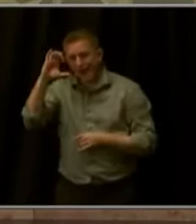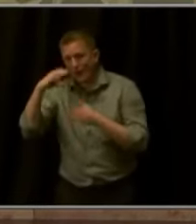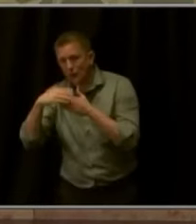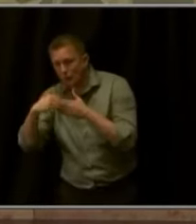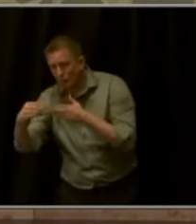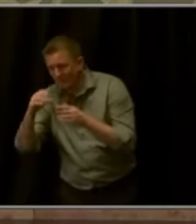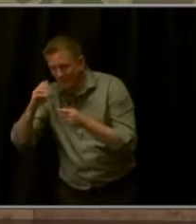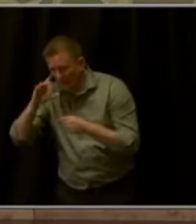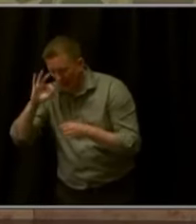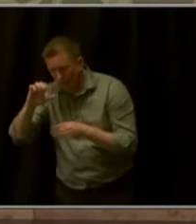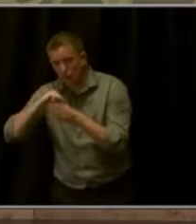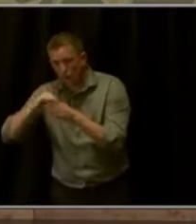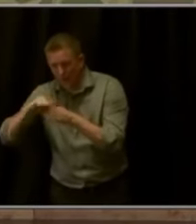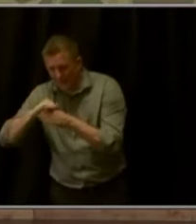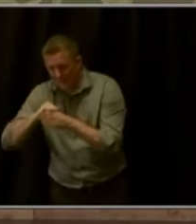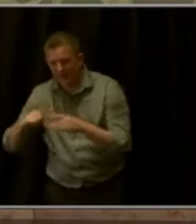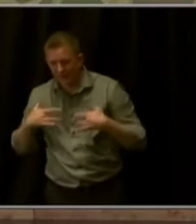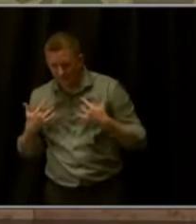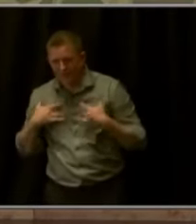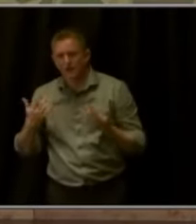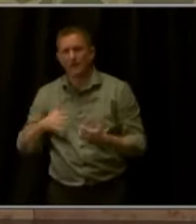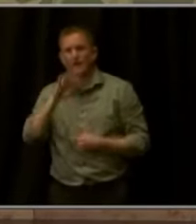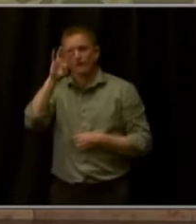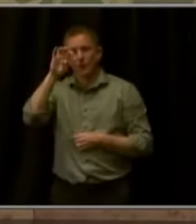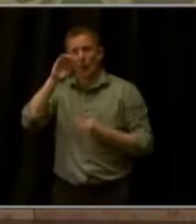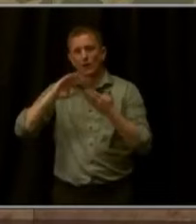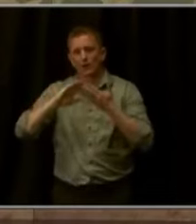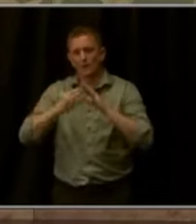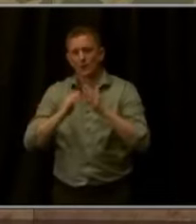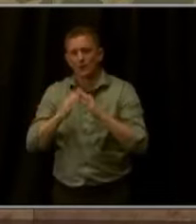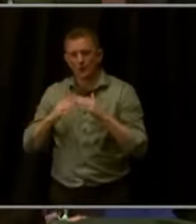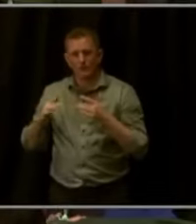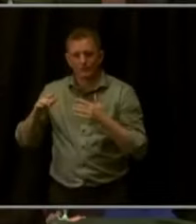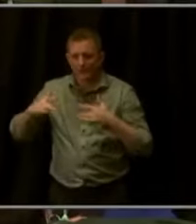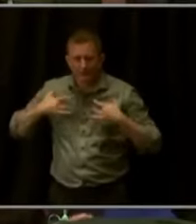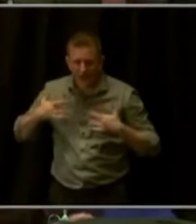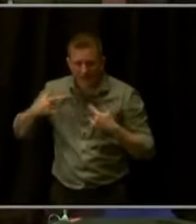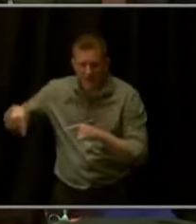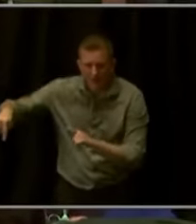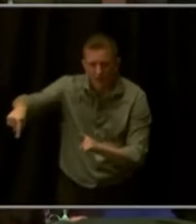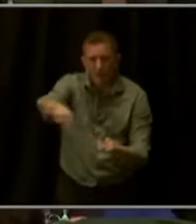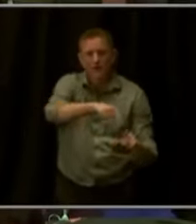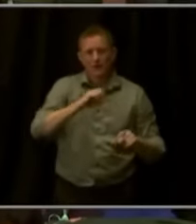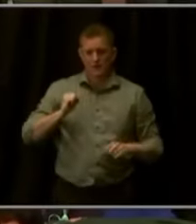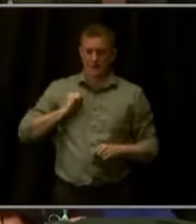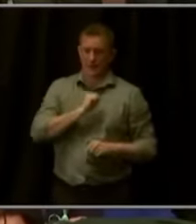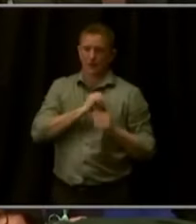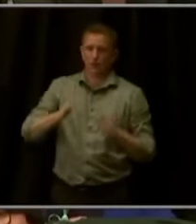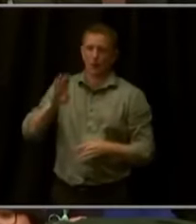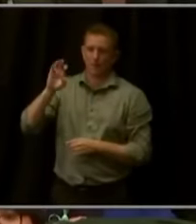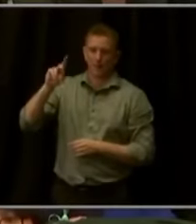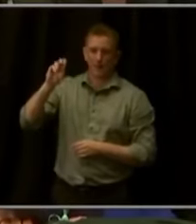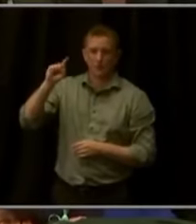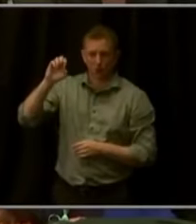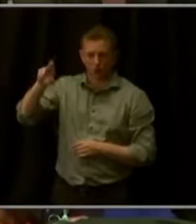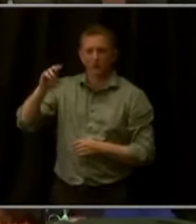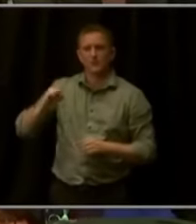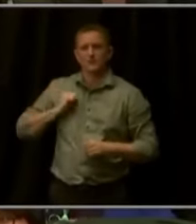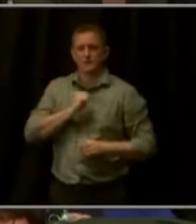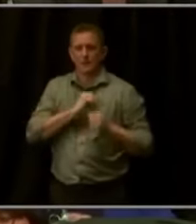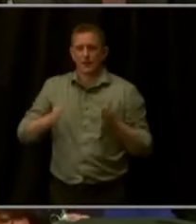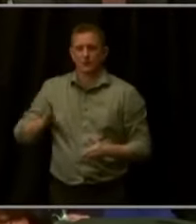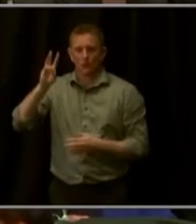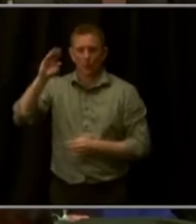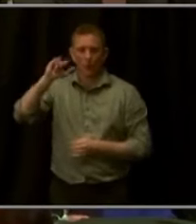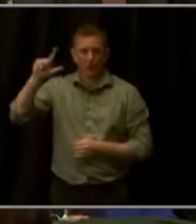outreach events. Through legislation led by Senator Buckner, former Senator Cook, Senator Will, and Representative